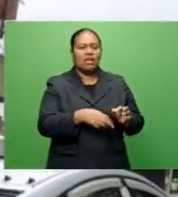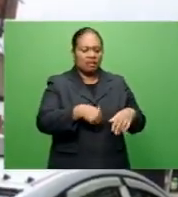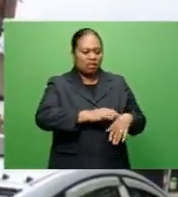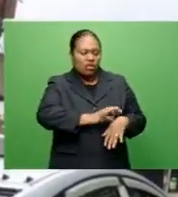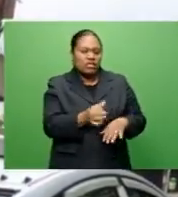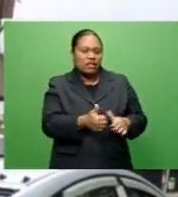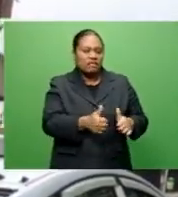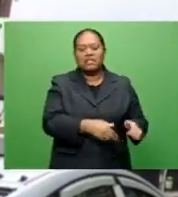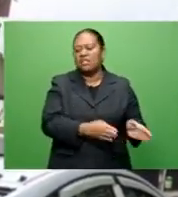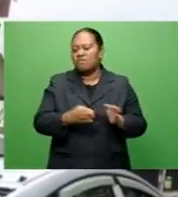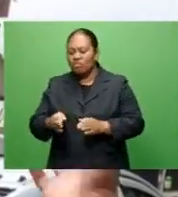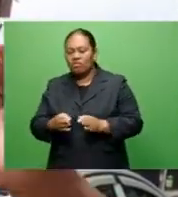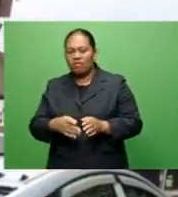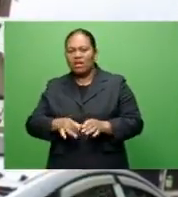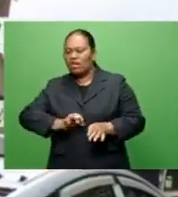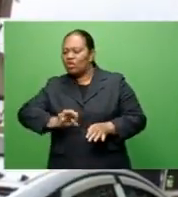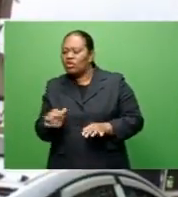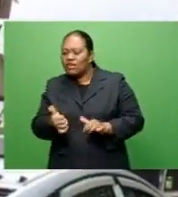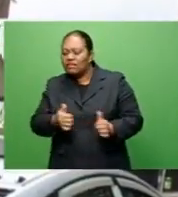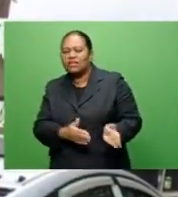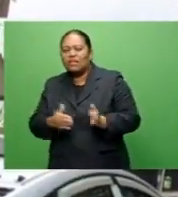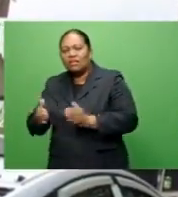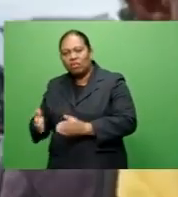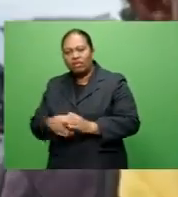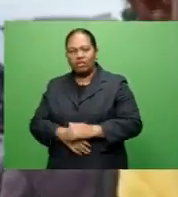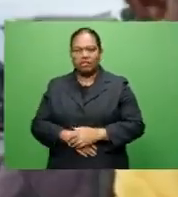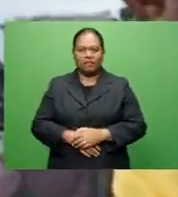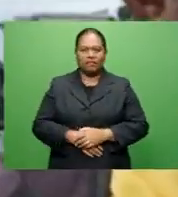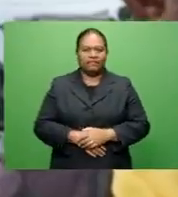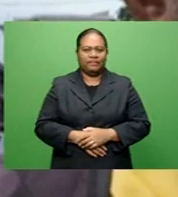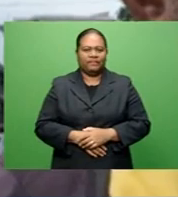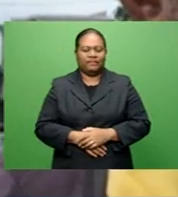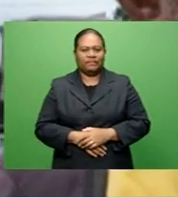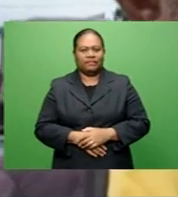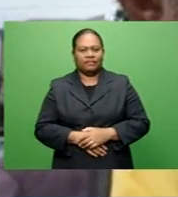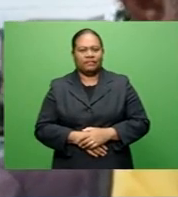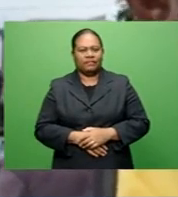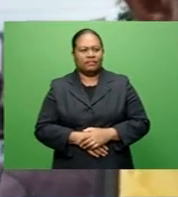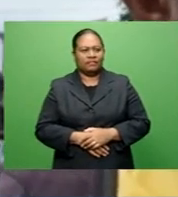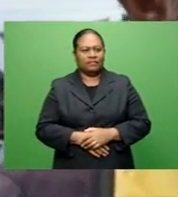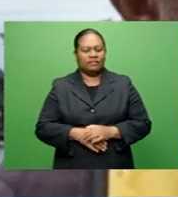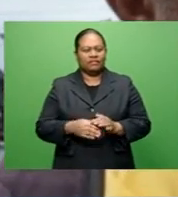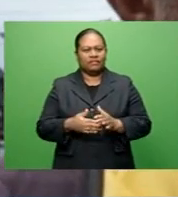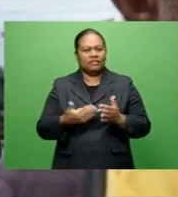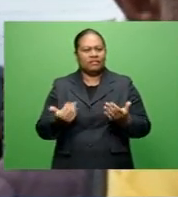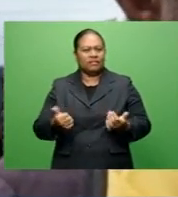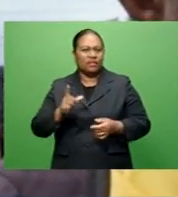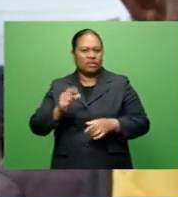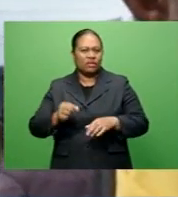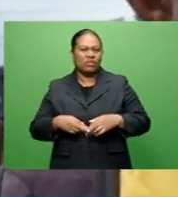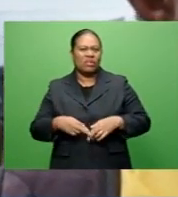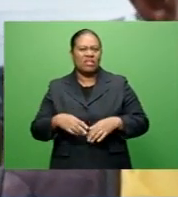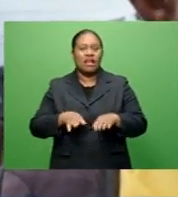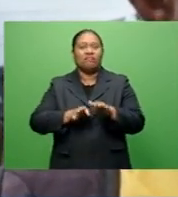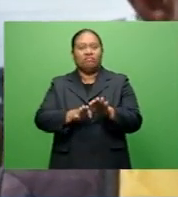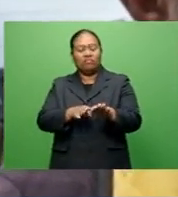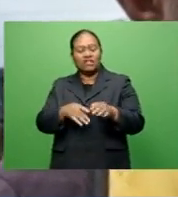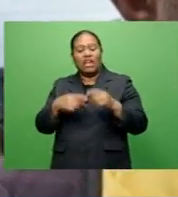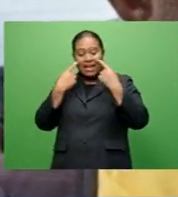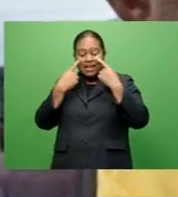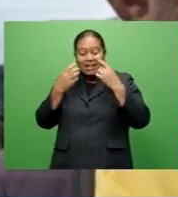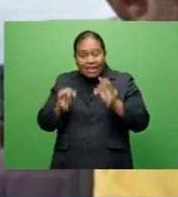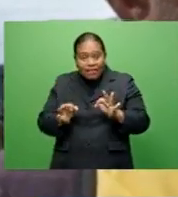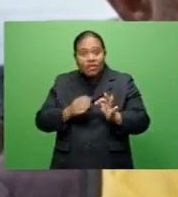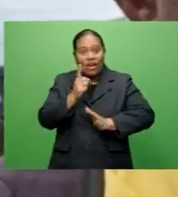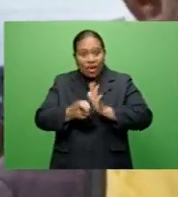go. Leave the site and have to go and do another road. I think they should start making the road during a couple of hours, so that the